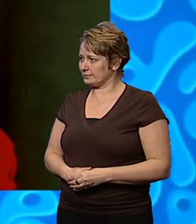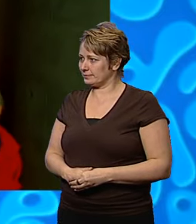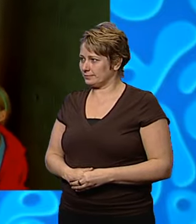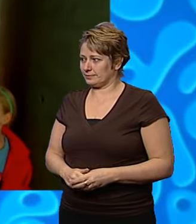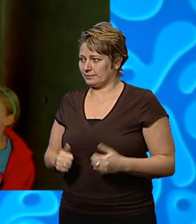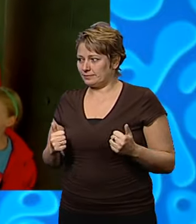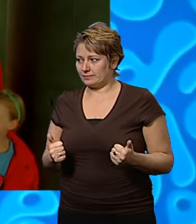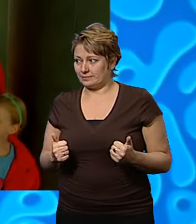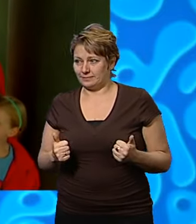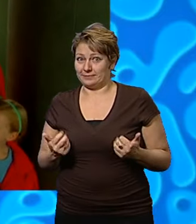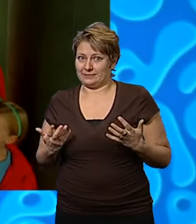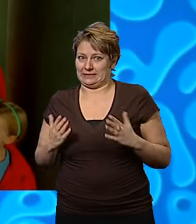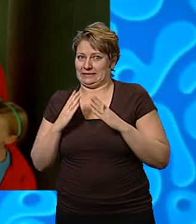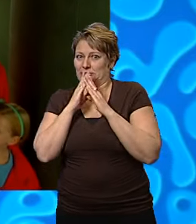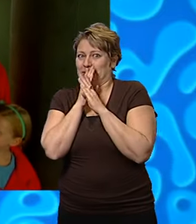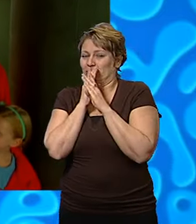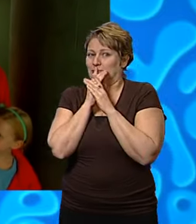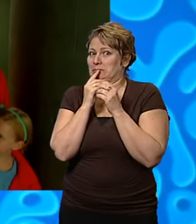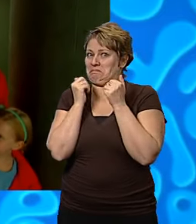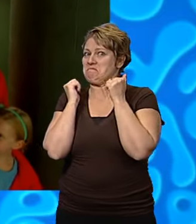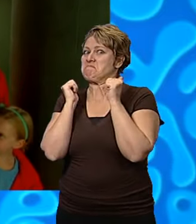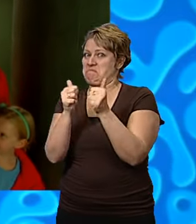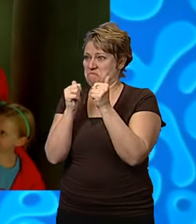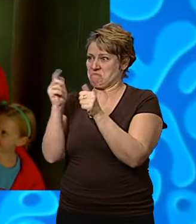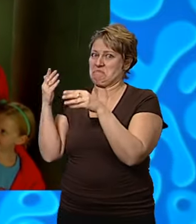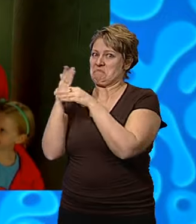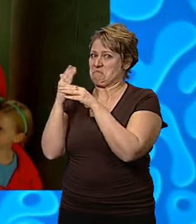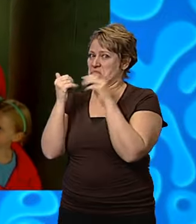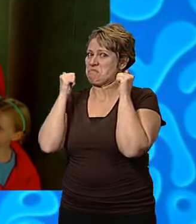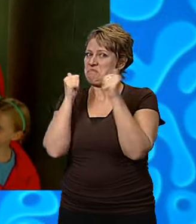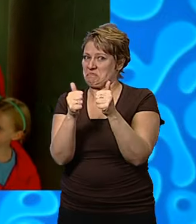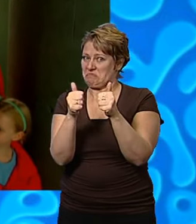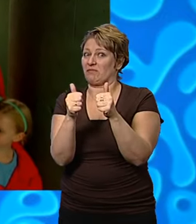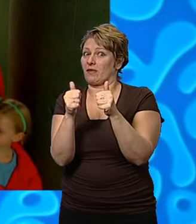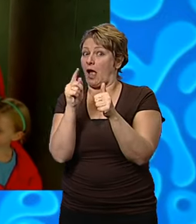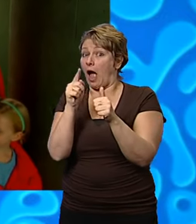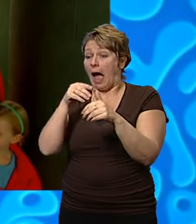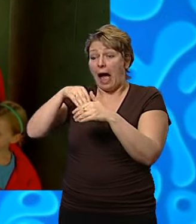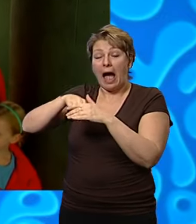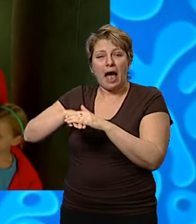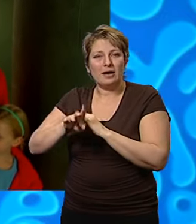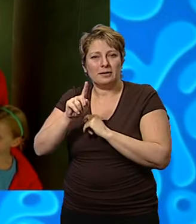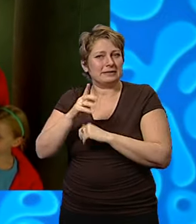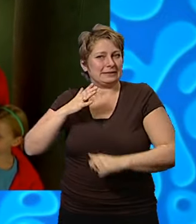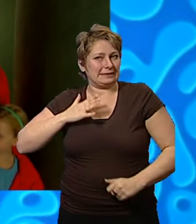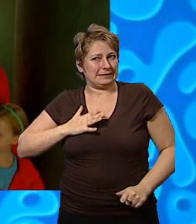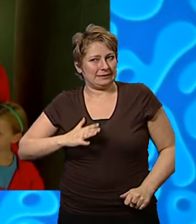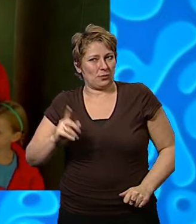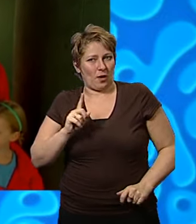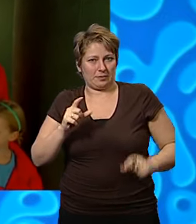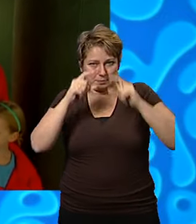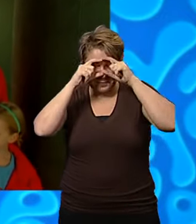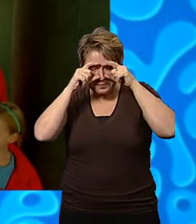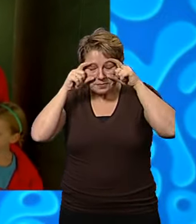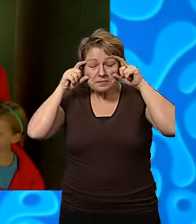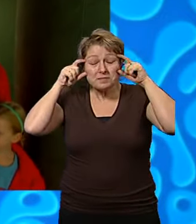OK, everyone, the secret mission has gone very, very well. But before we go in, I think we need to